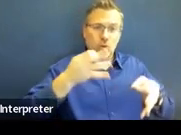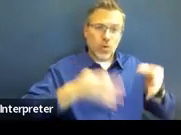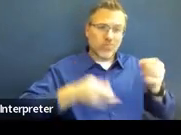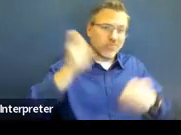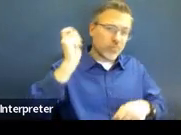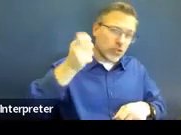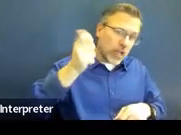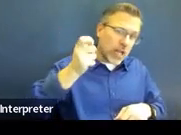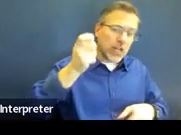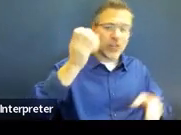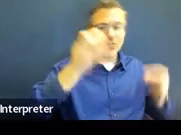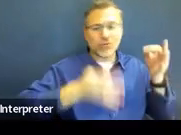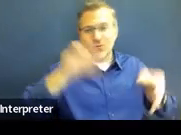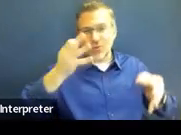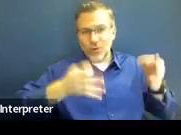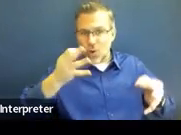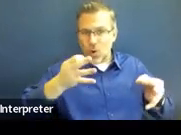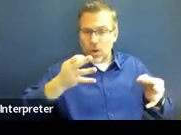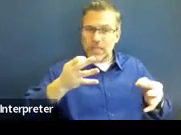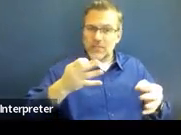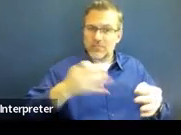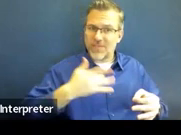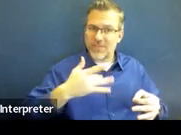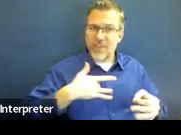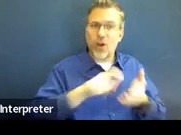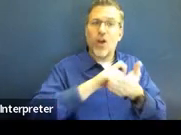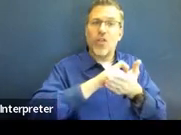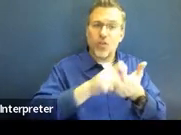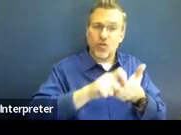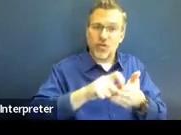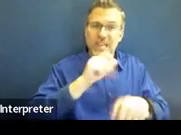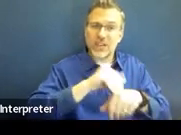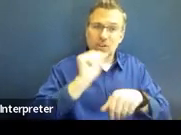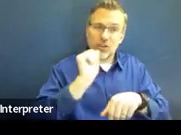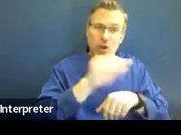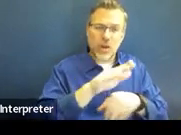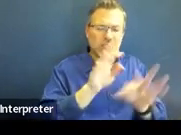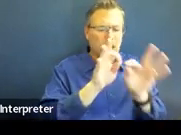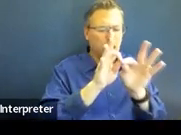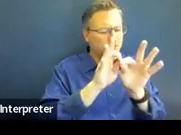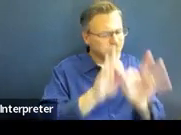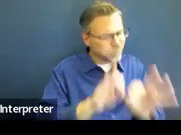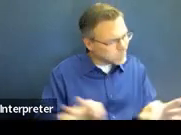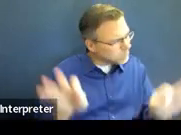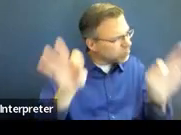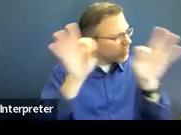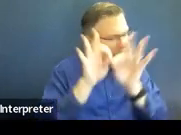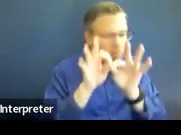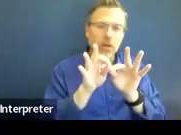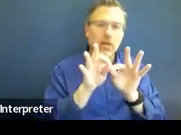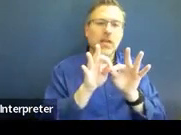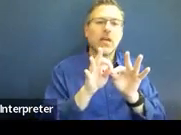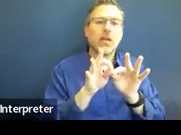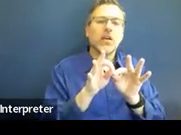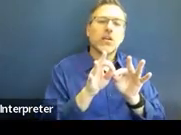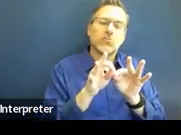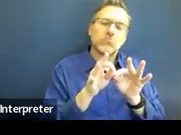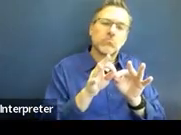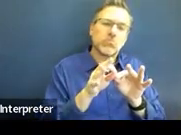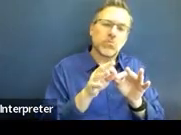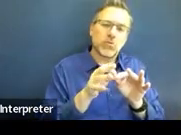the written notice as a critical document that provides a written record of how and why decisions are made.